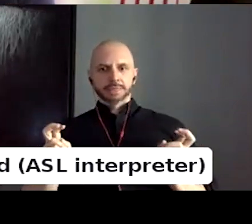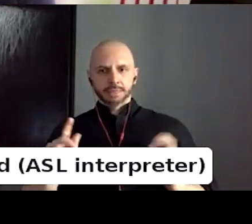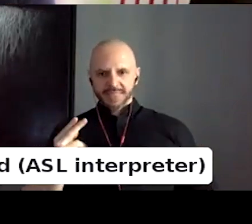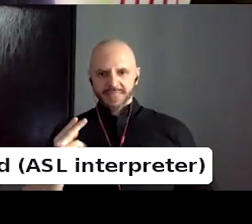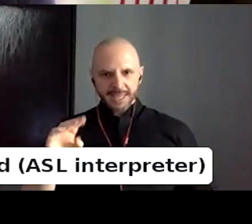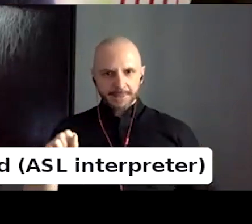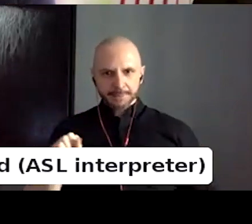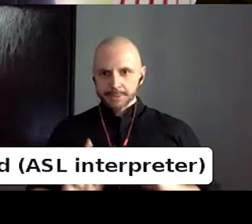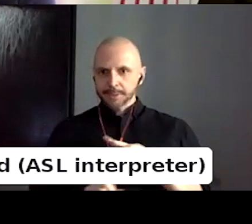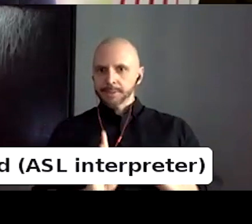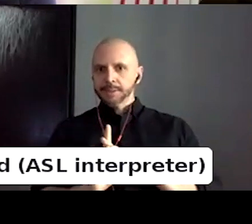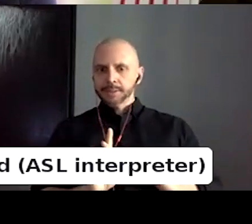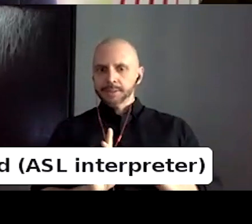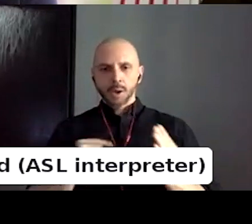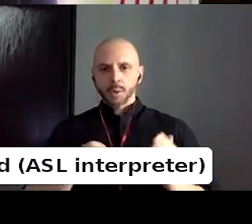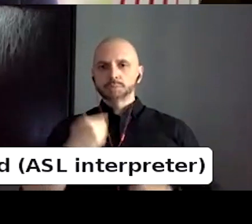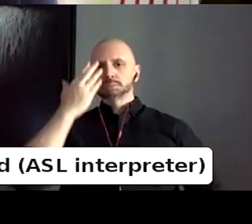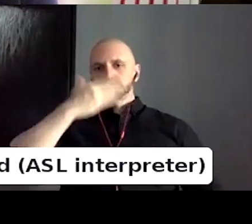maybe you hadn't before?